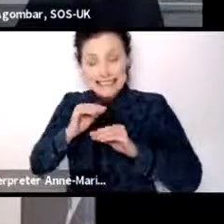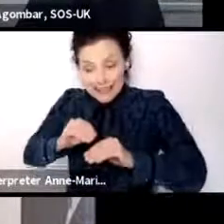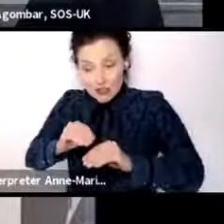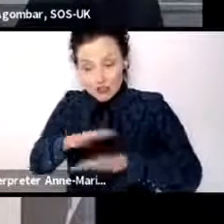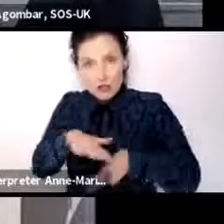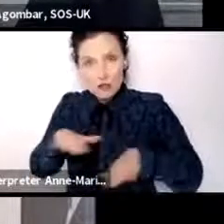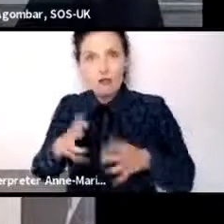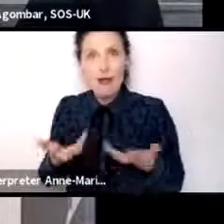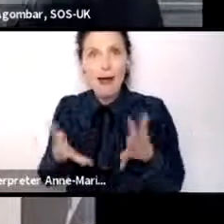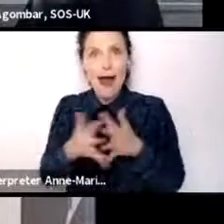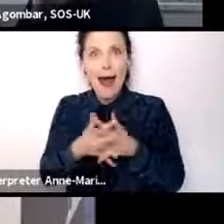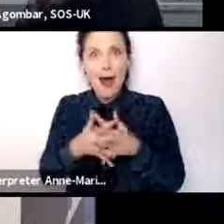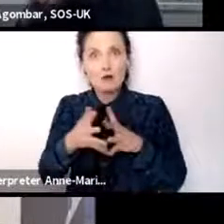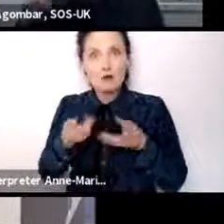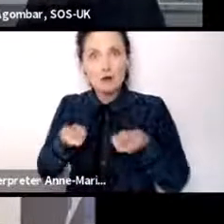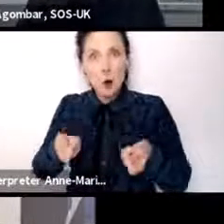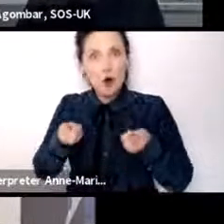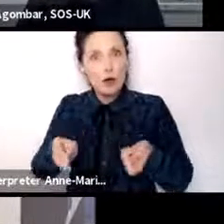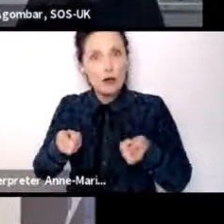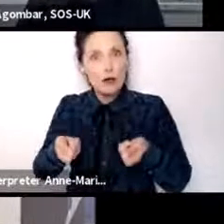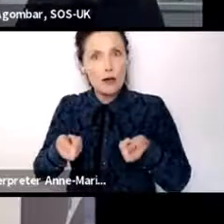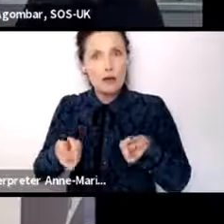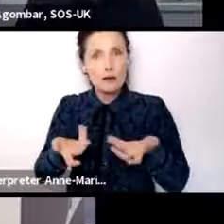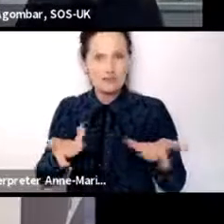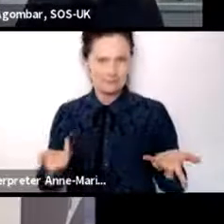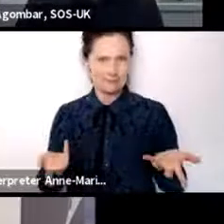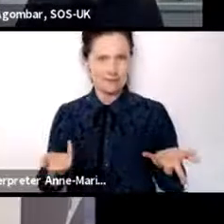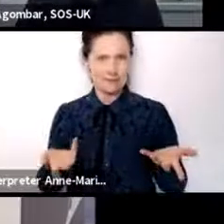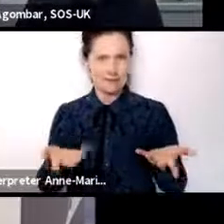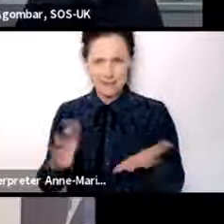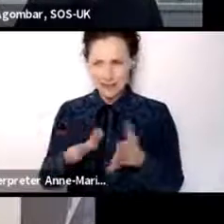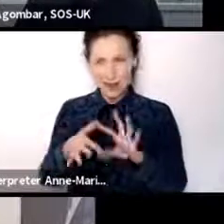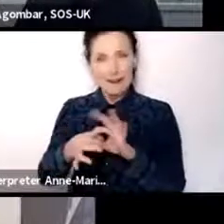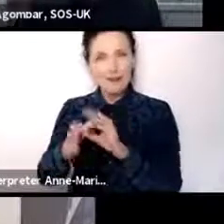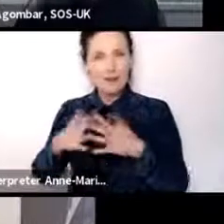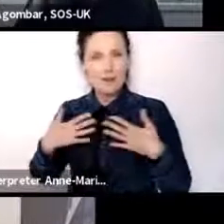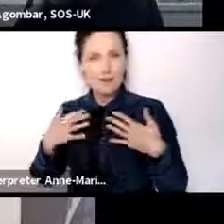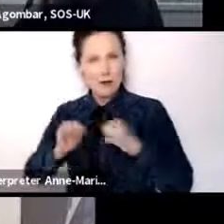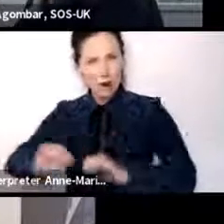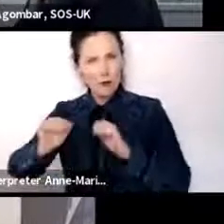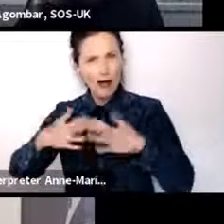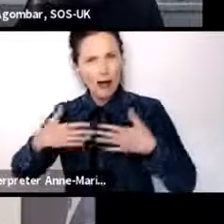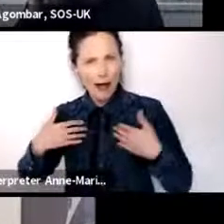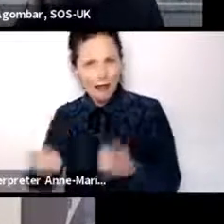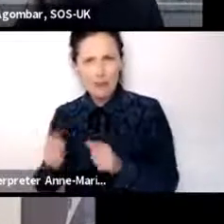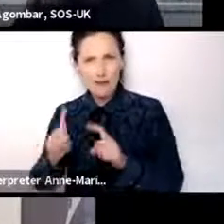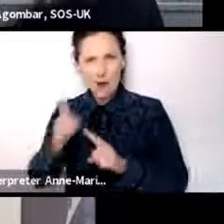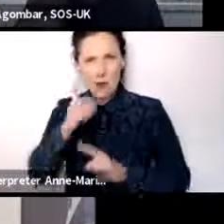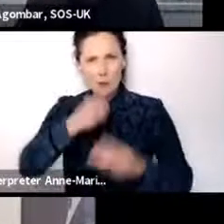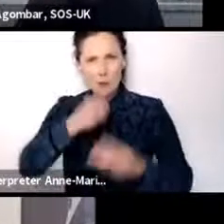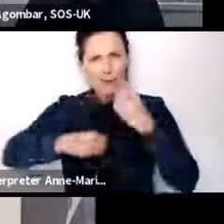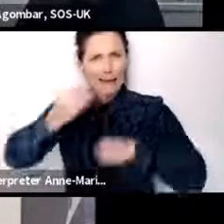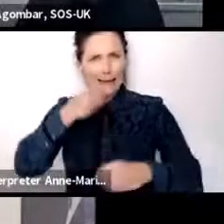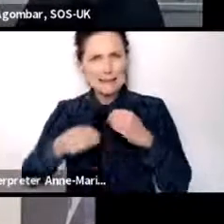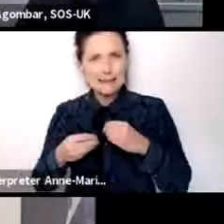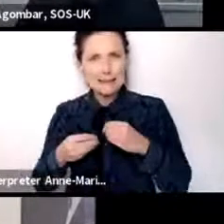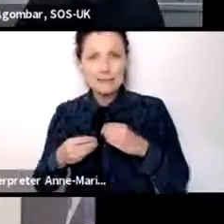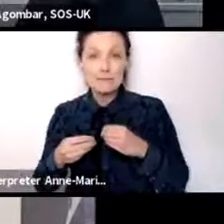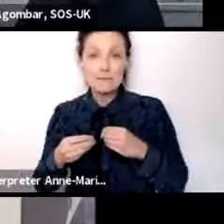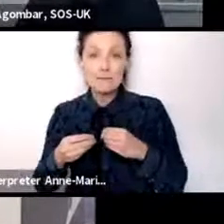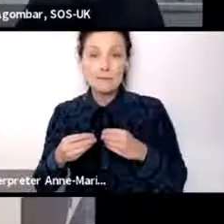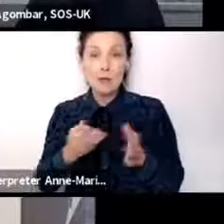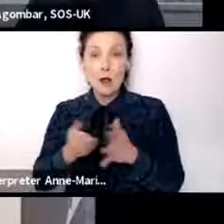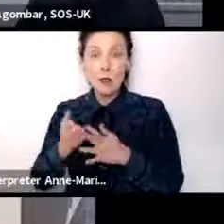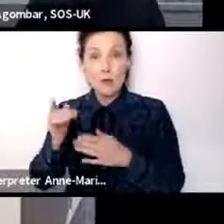from the point of view of their own health and the food they're eating. And in the course of that, we should